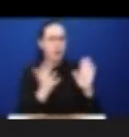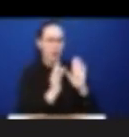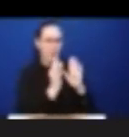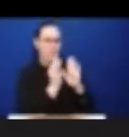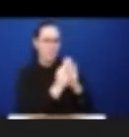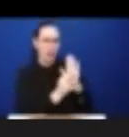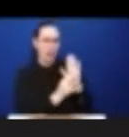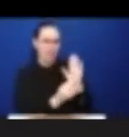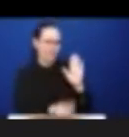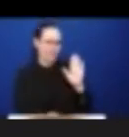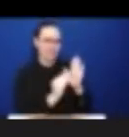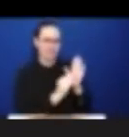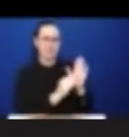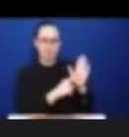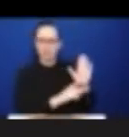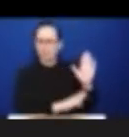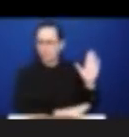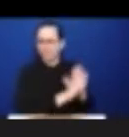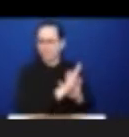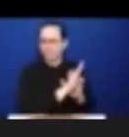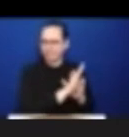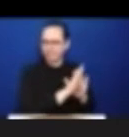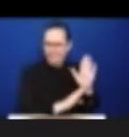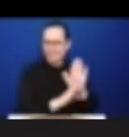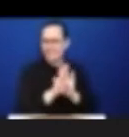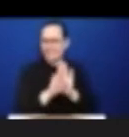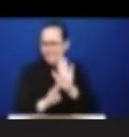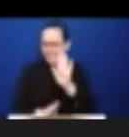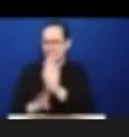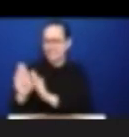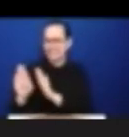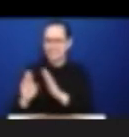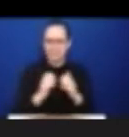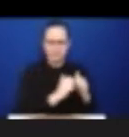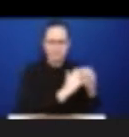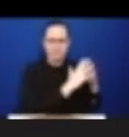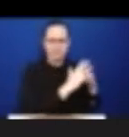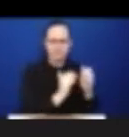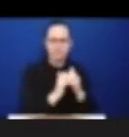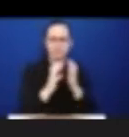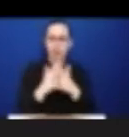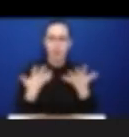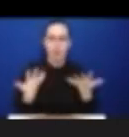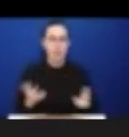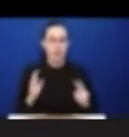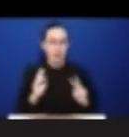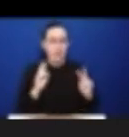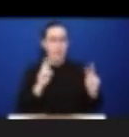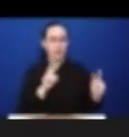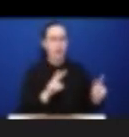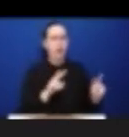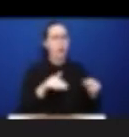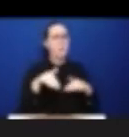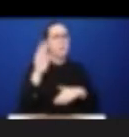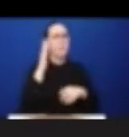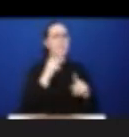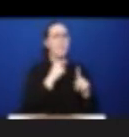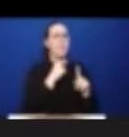where it's so sorely needed. To build back better after a global pandemic